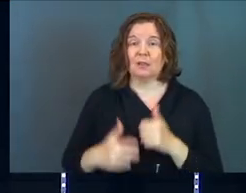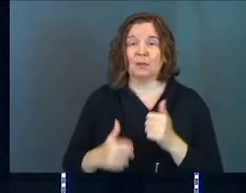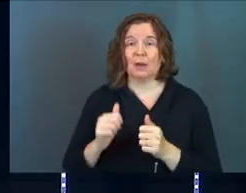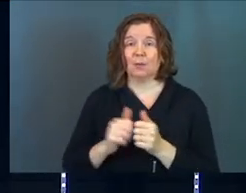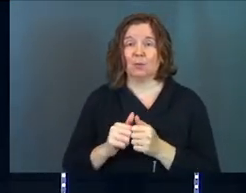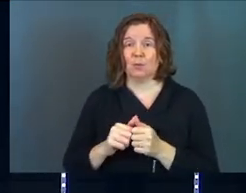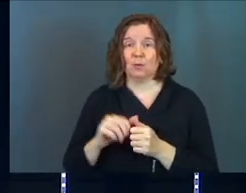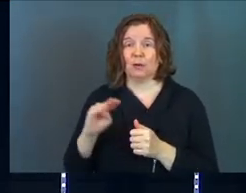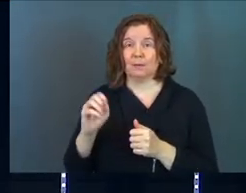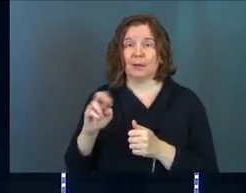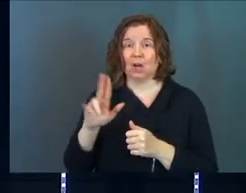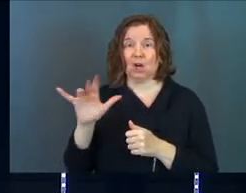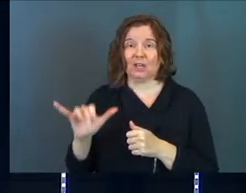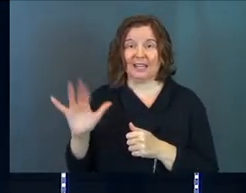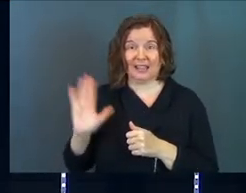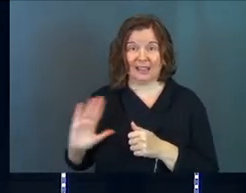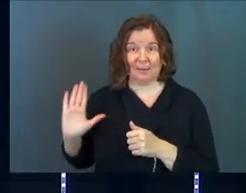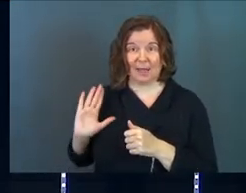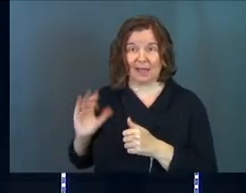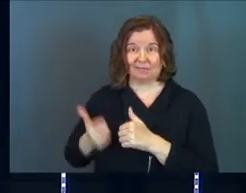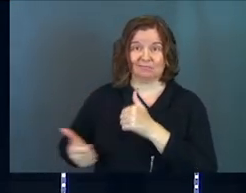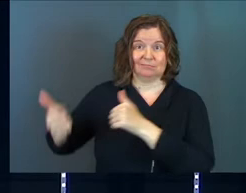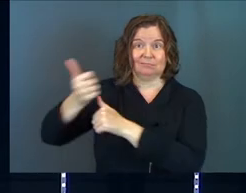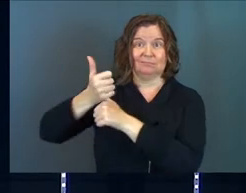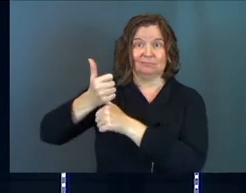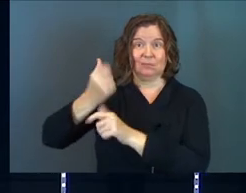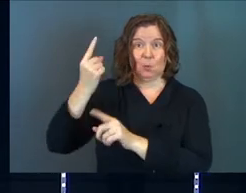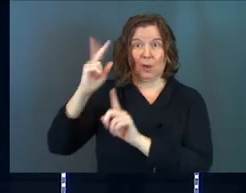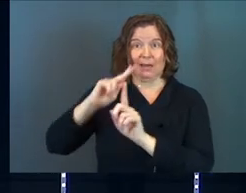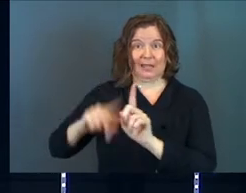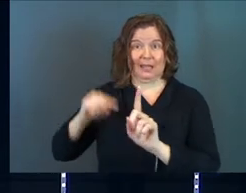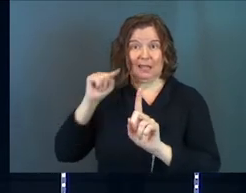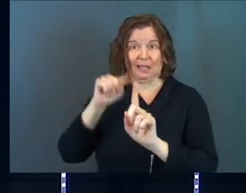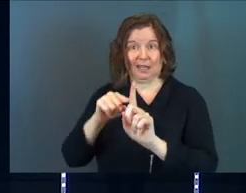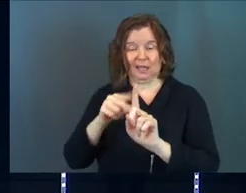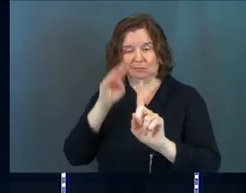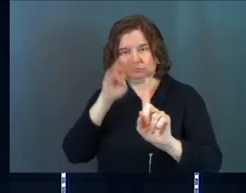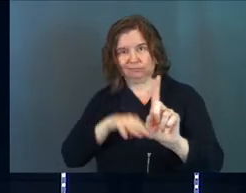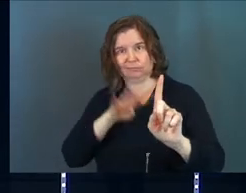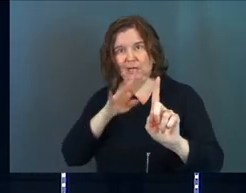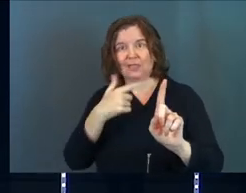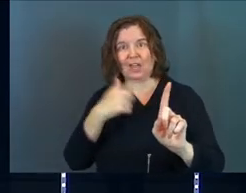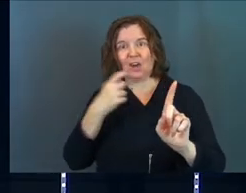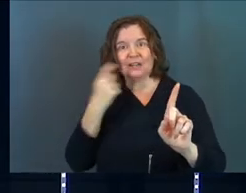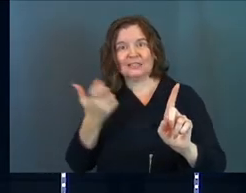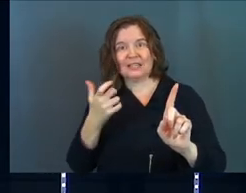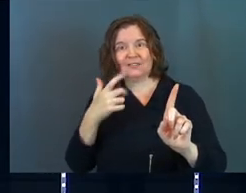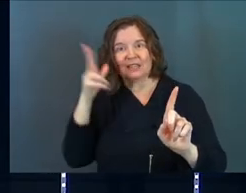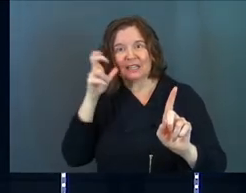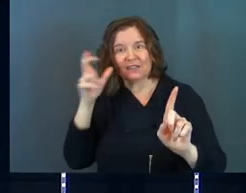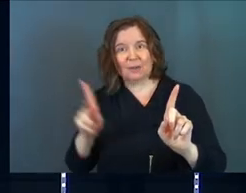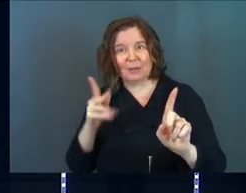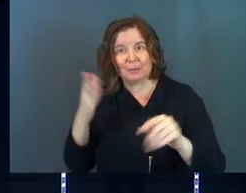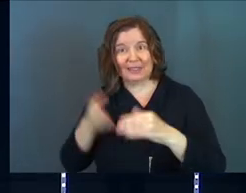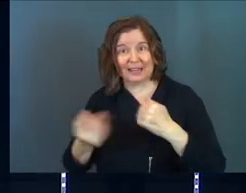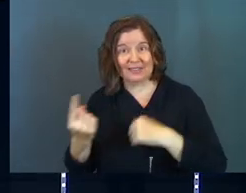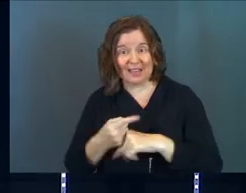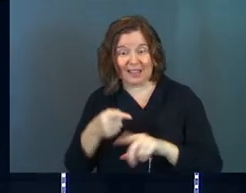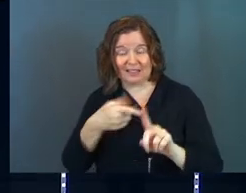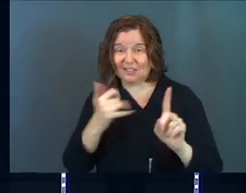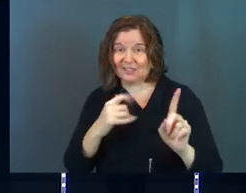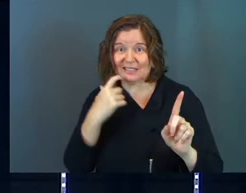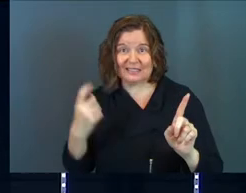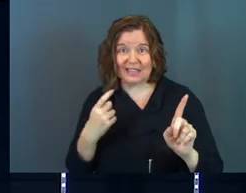with monarchy in the past, and having kings and queens, is the fact that they are sinful, evil people at the end of the day.